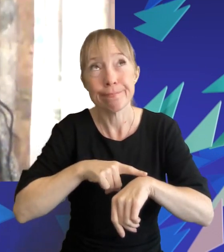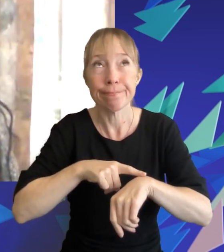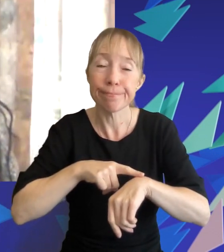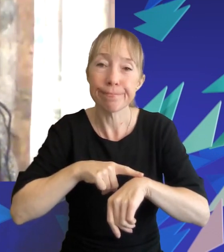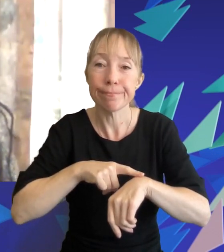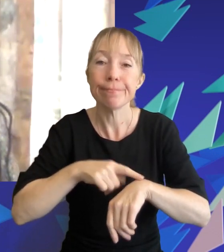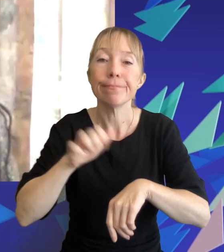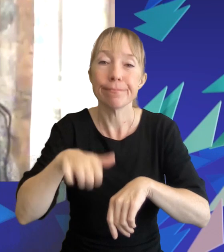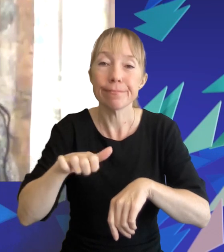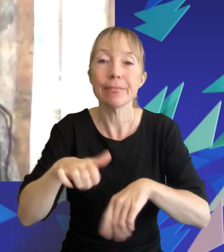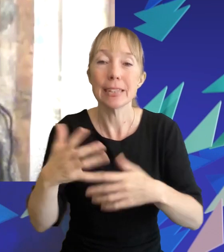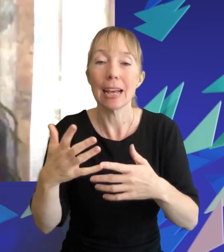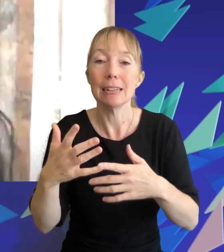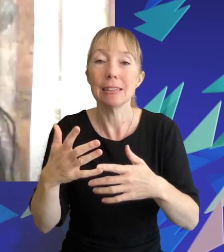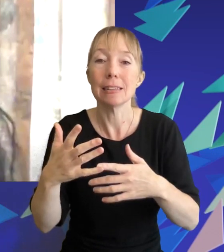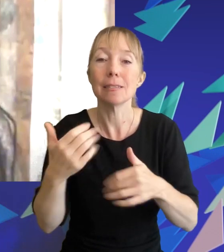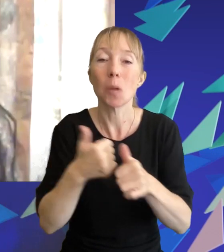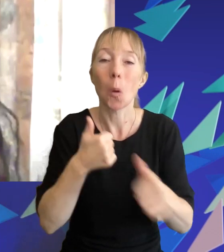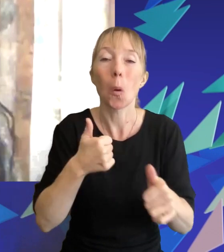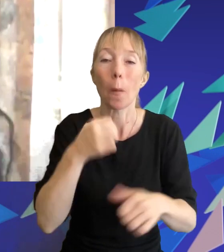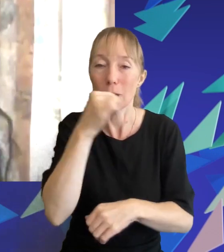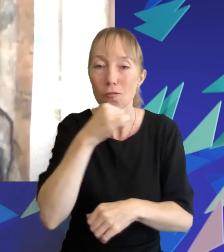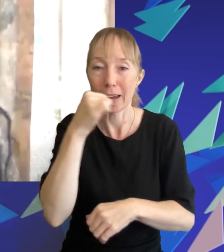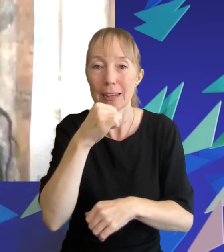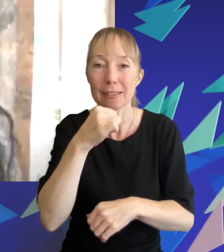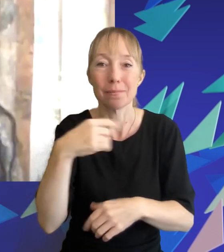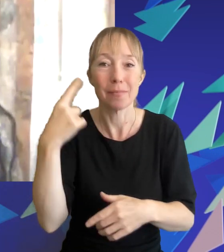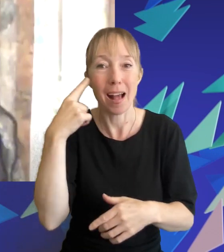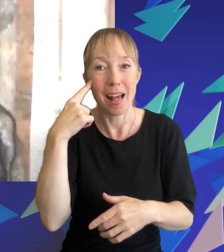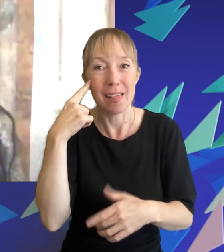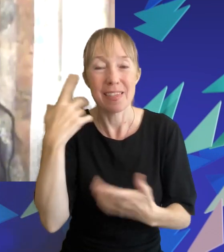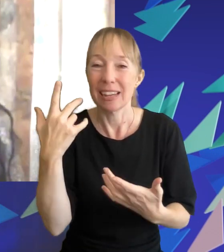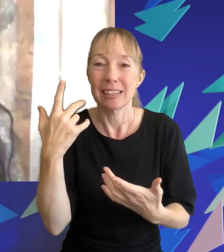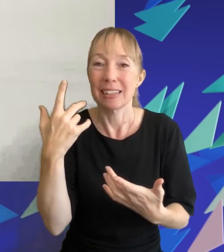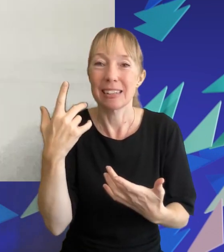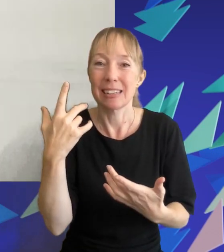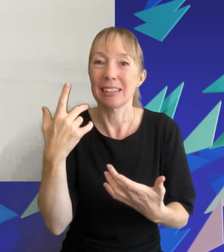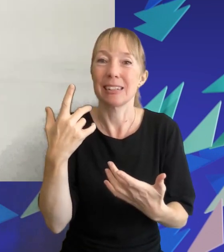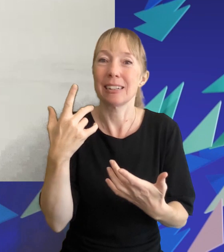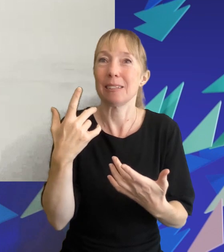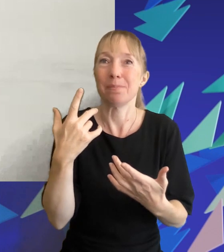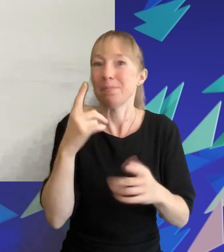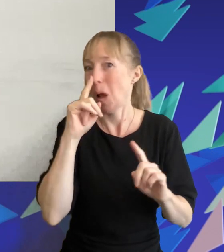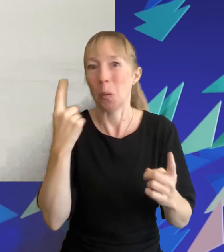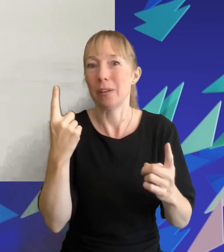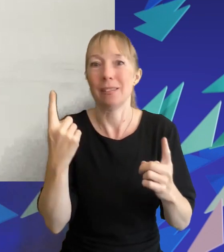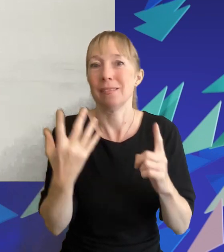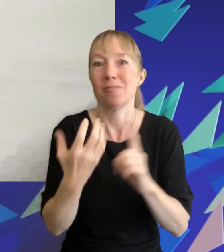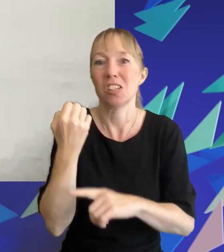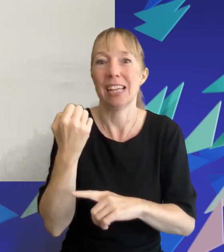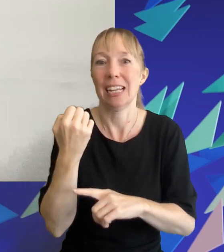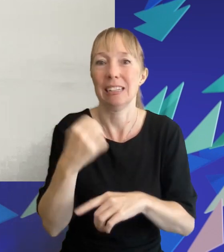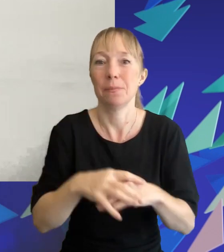say yeah due to due to corporate greed i would say for that reason i think it was doomed to begin with i don't think that it failed